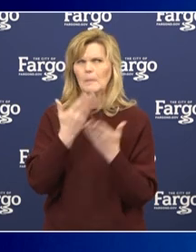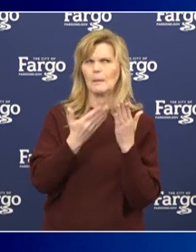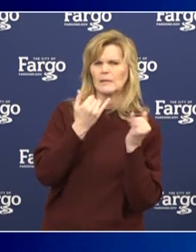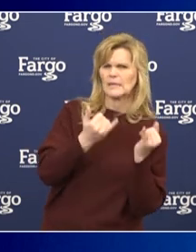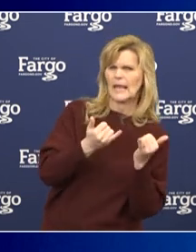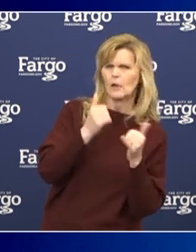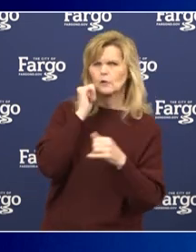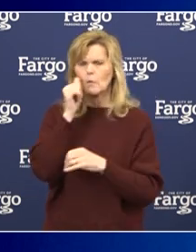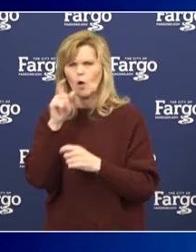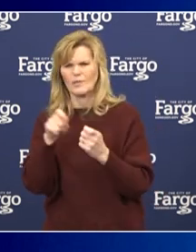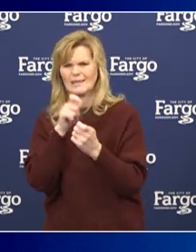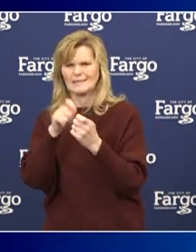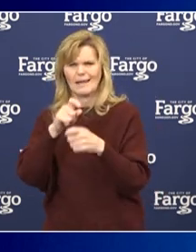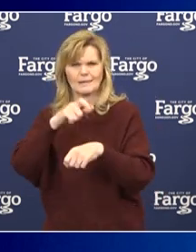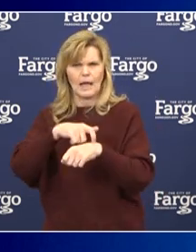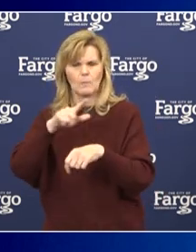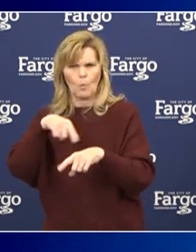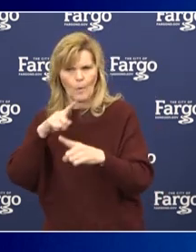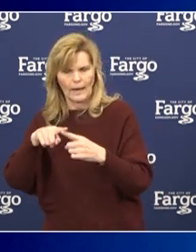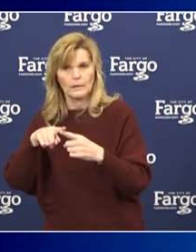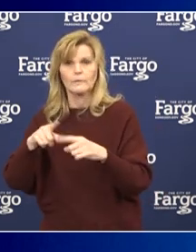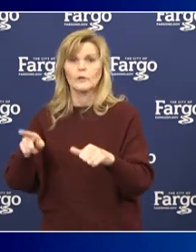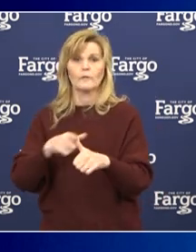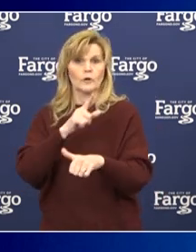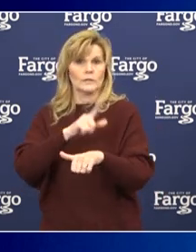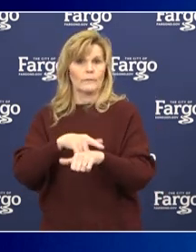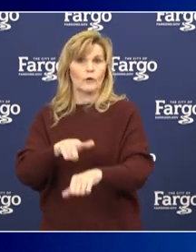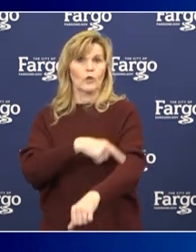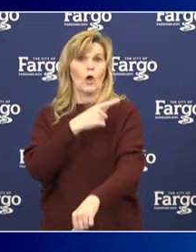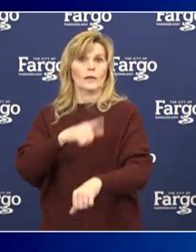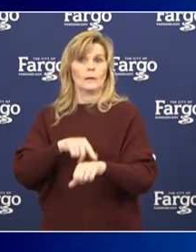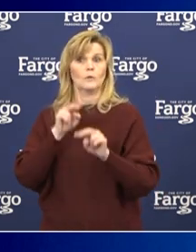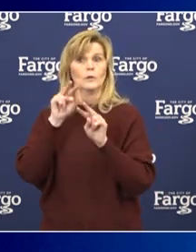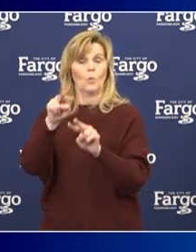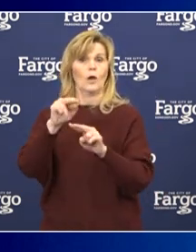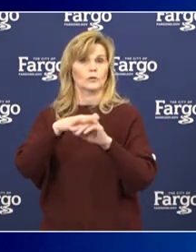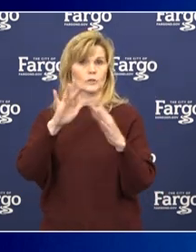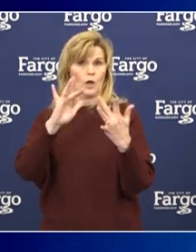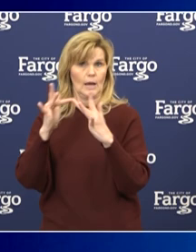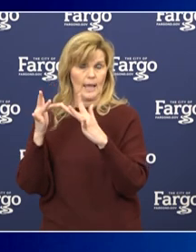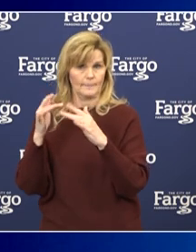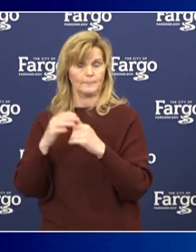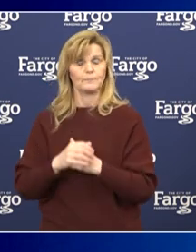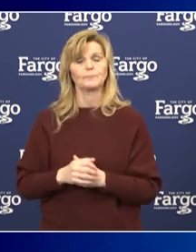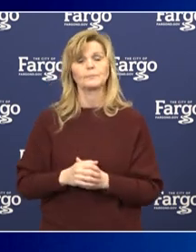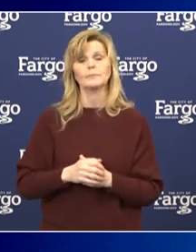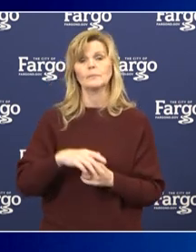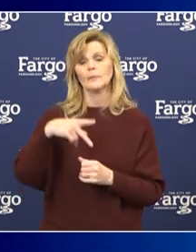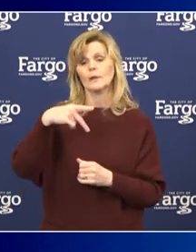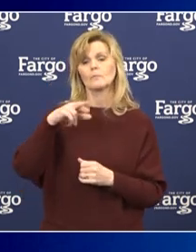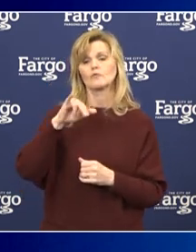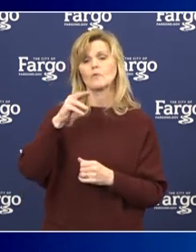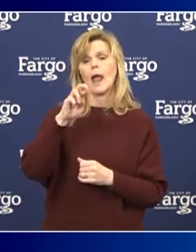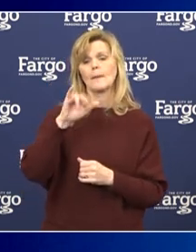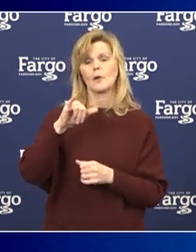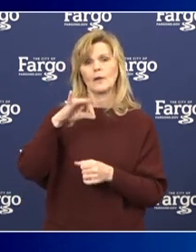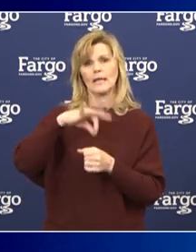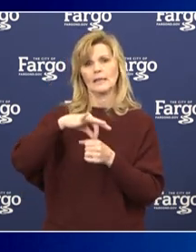maybe tomorrow, but for the first time in a long time, you'll be able to watch us online. Item two, the primary elections in June.